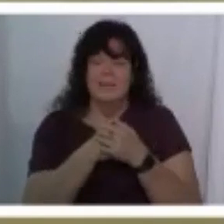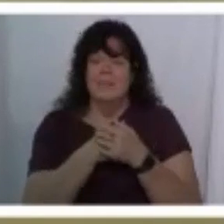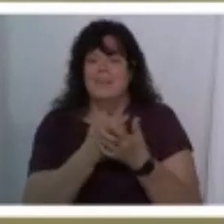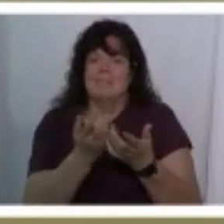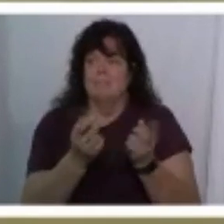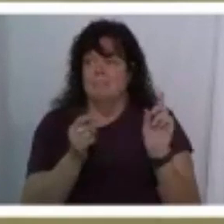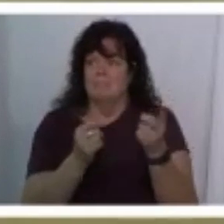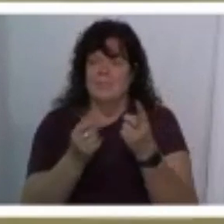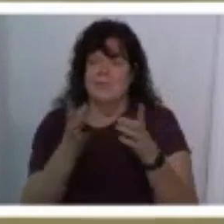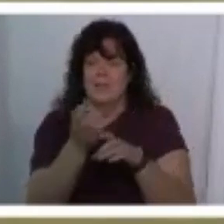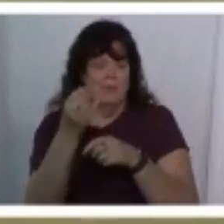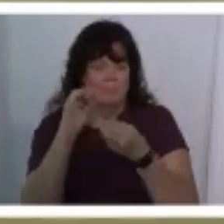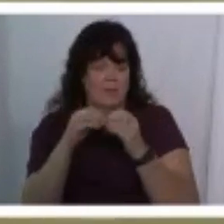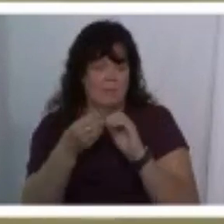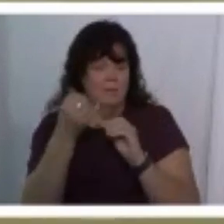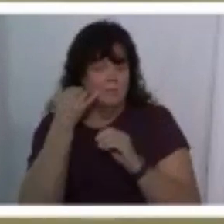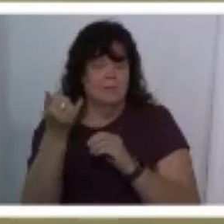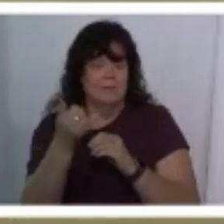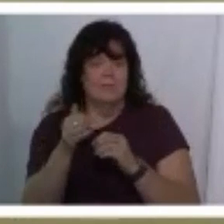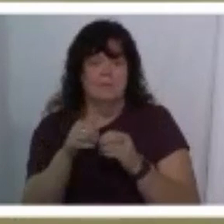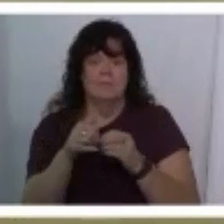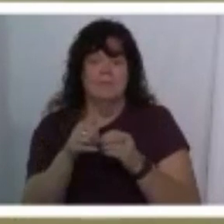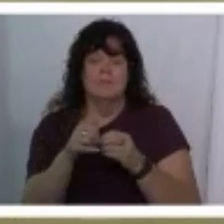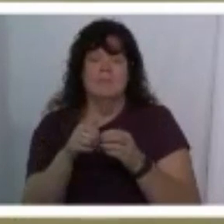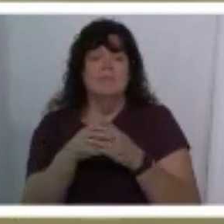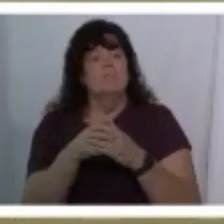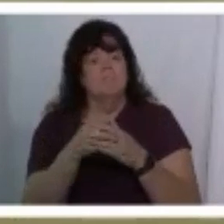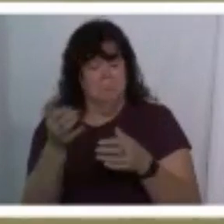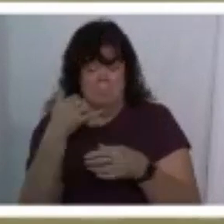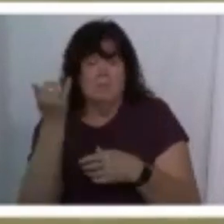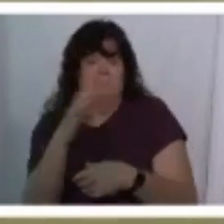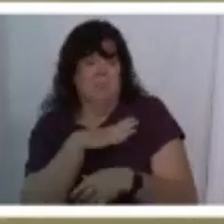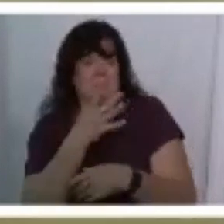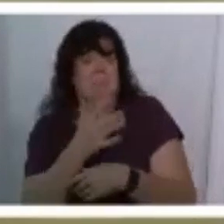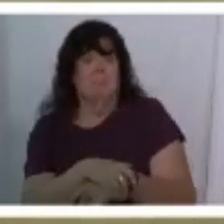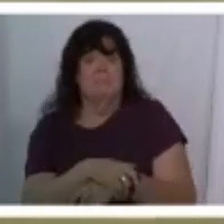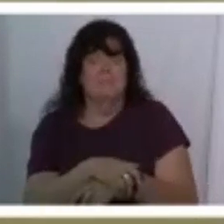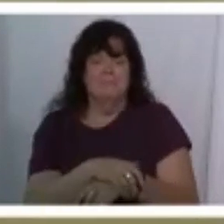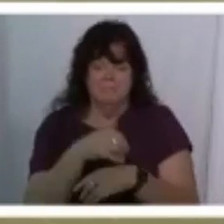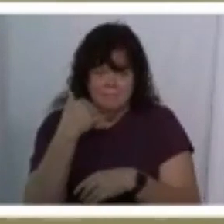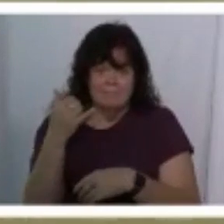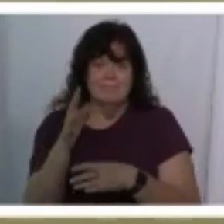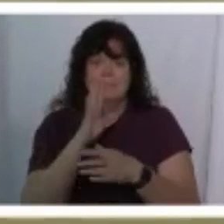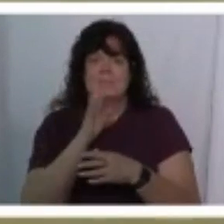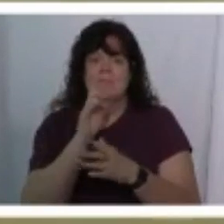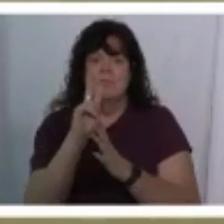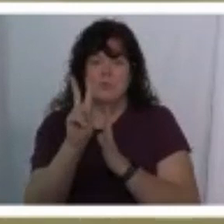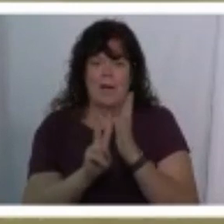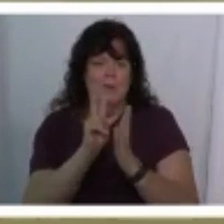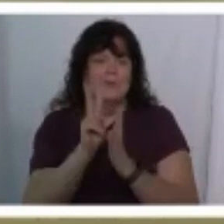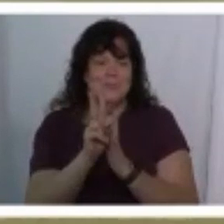and i got her number and and passed it on and so she said call me up so i did and we talked for two hours